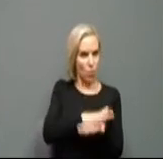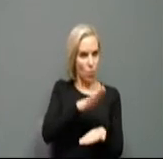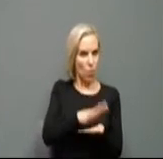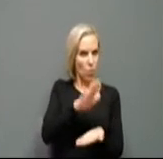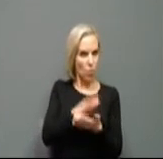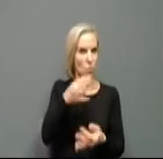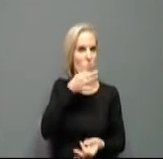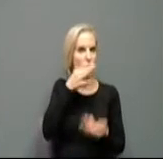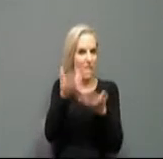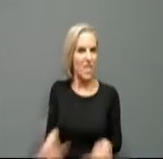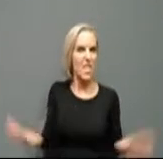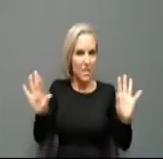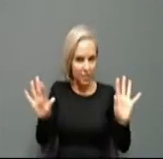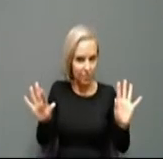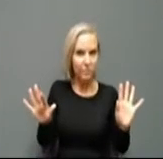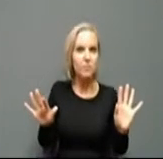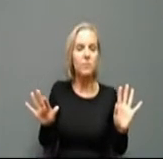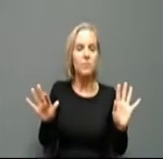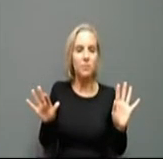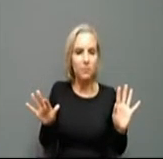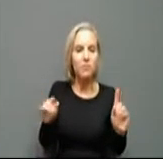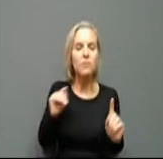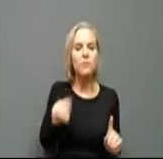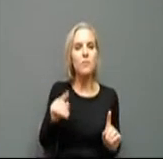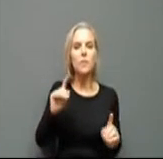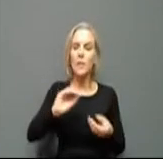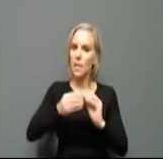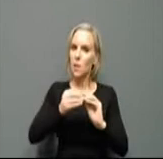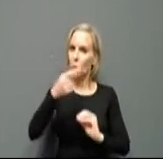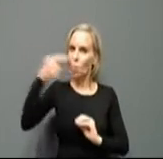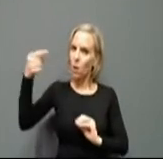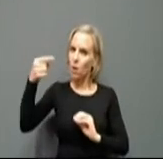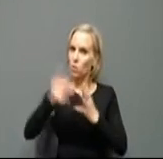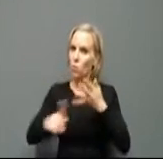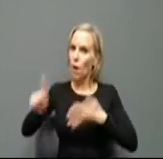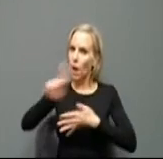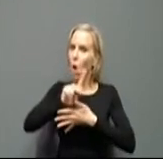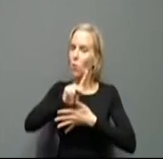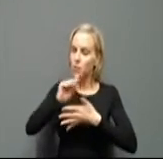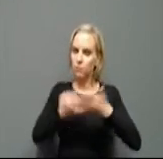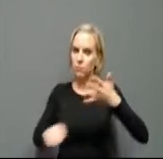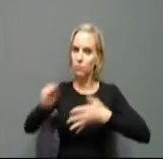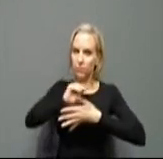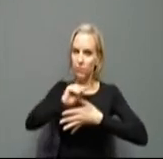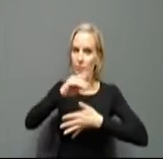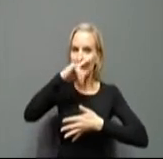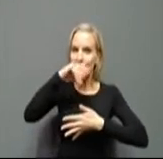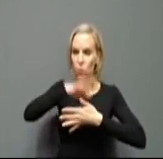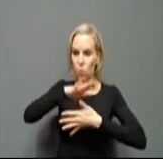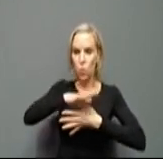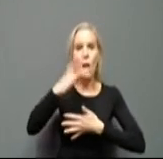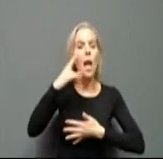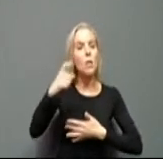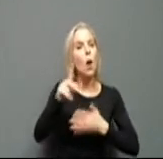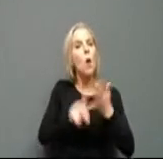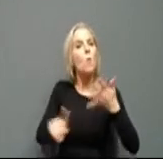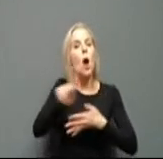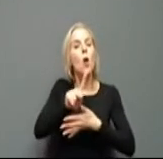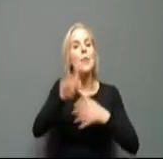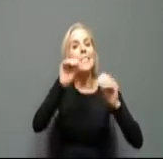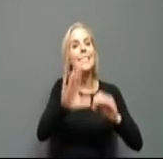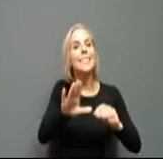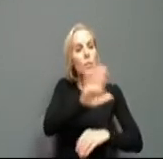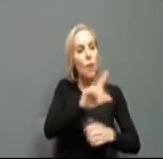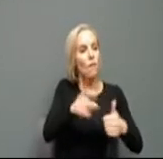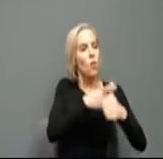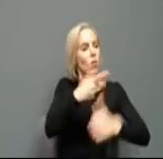them finishing out school needs to be our number one priority. It's why we prioritize vaccinating our teachers first. Whether it's